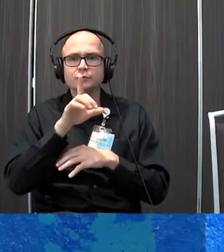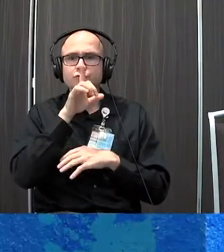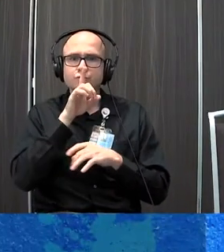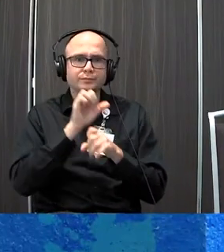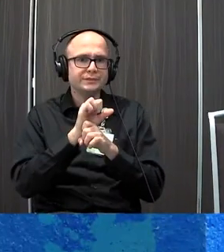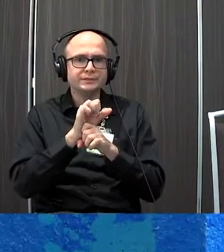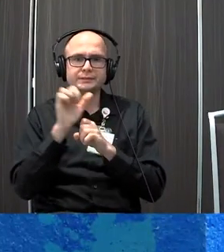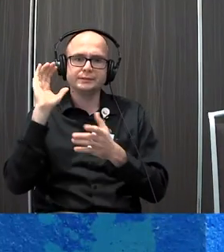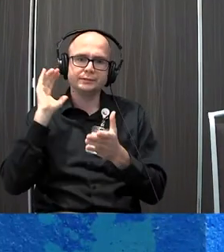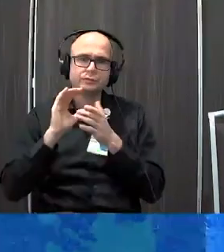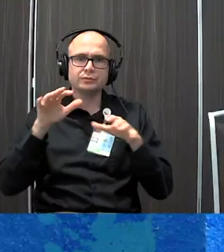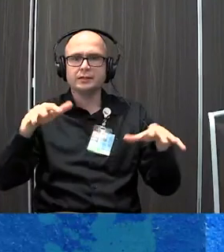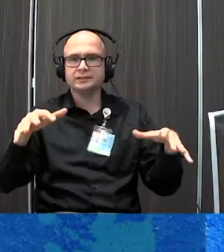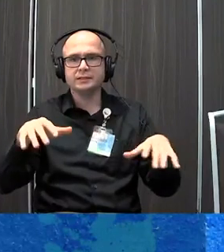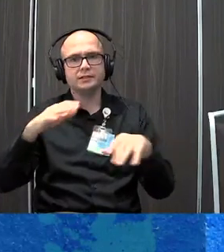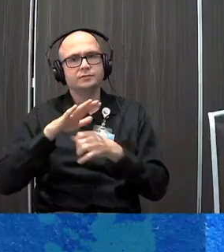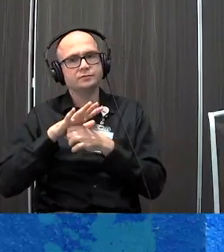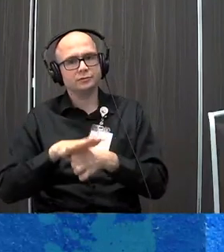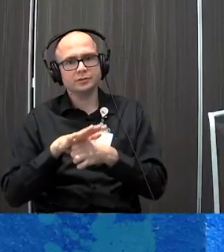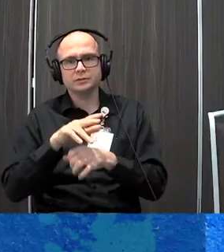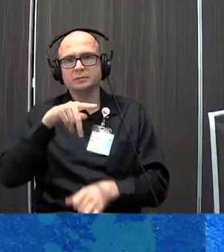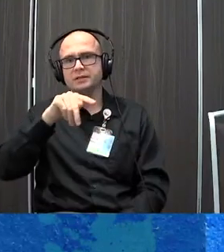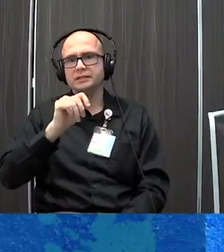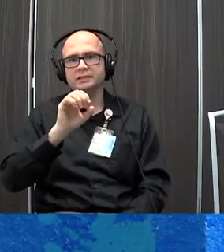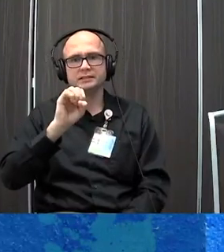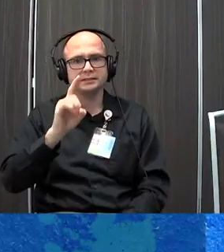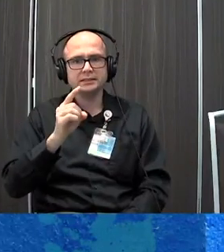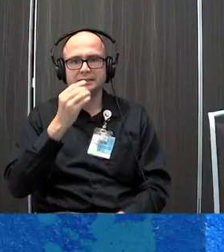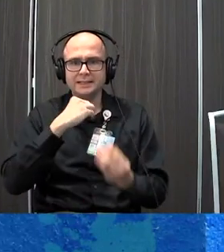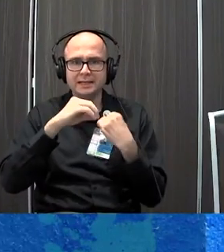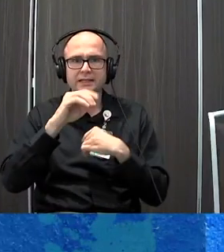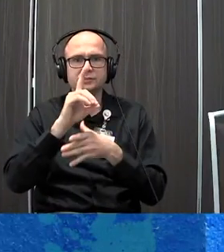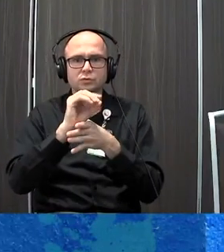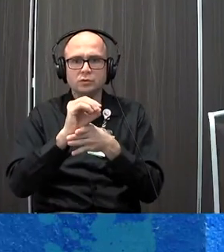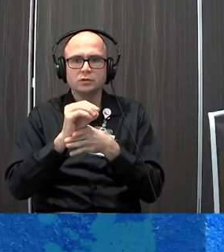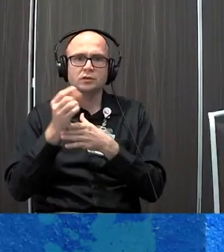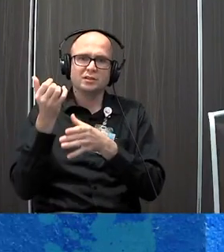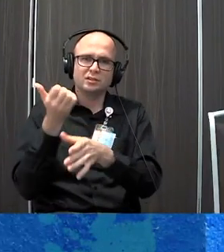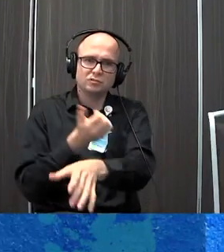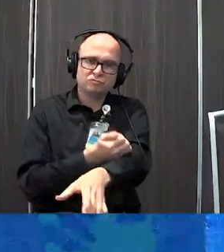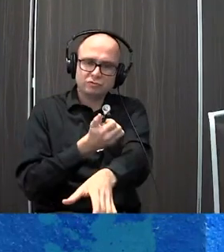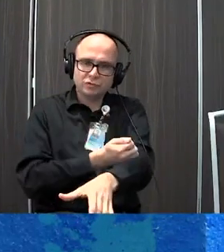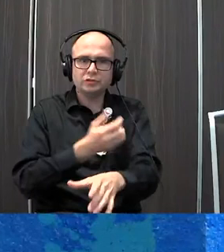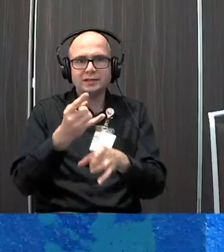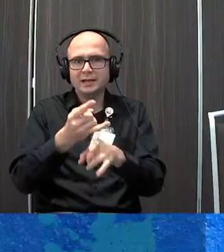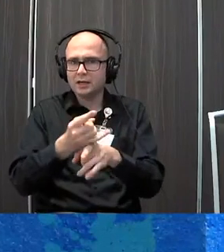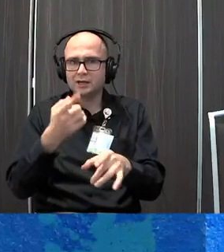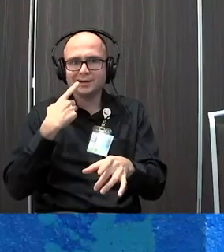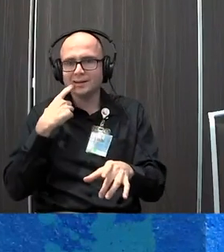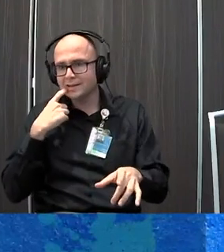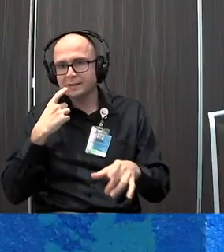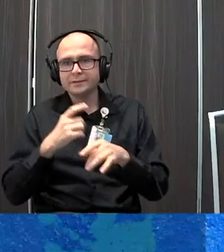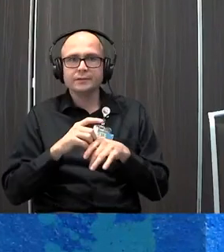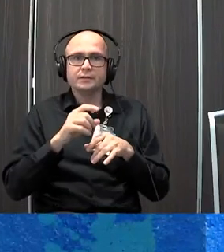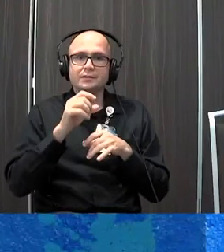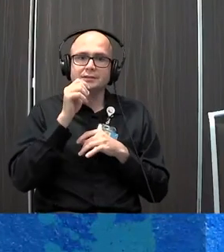reductions in things like anxiety, stress, PTSD, eating disorders, substance use. Now, will tell you the benefits that we see here aren't after